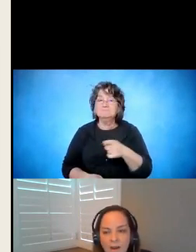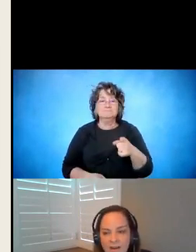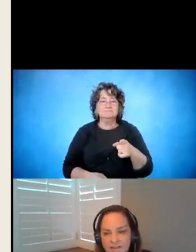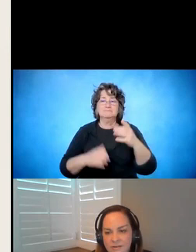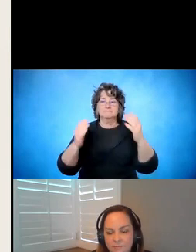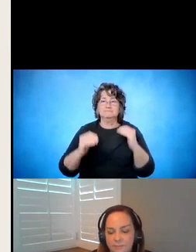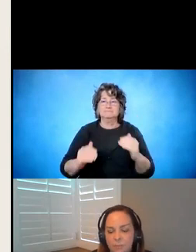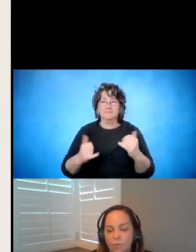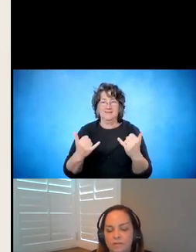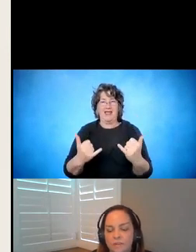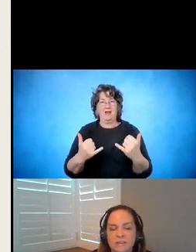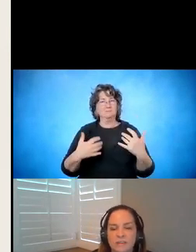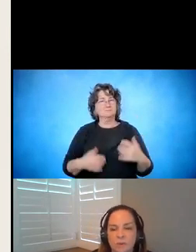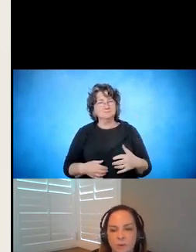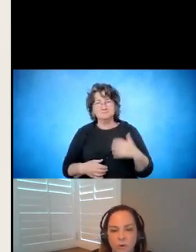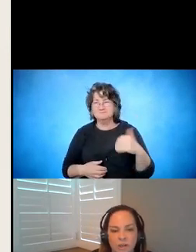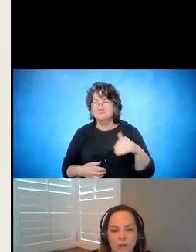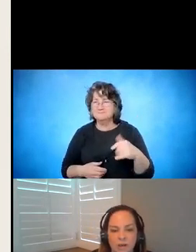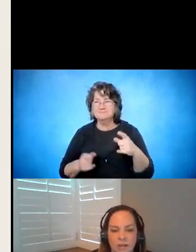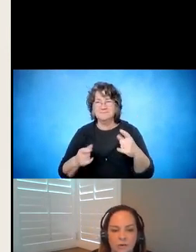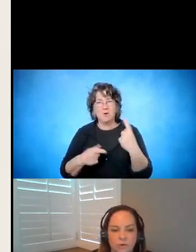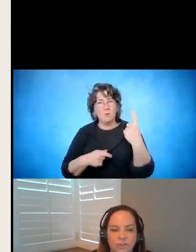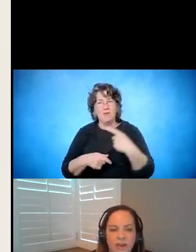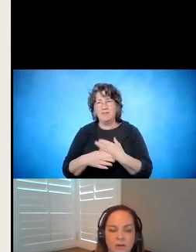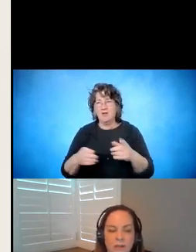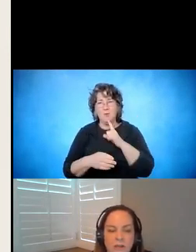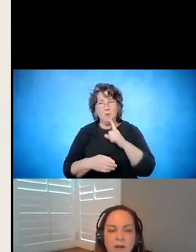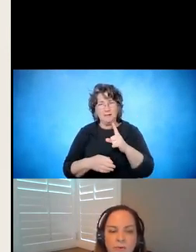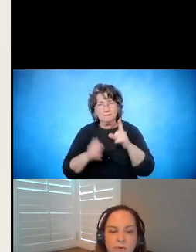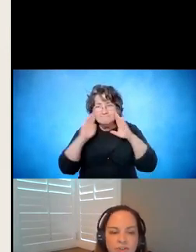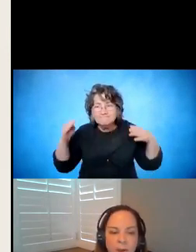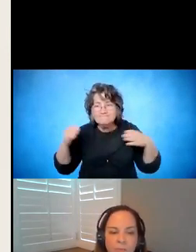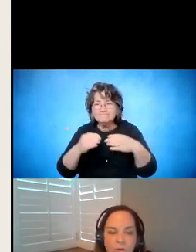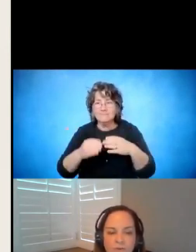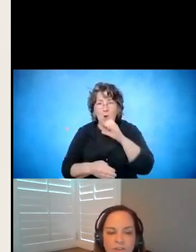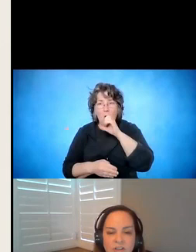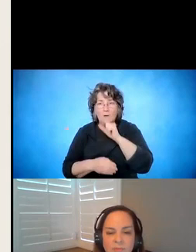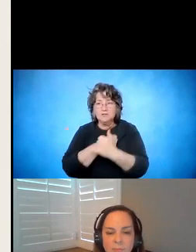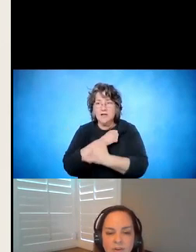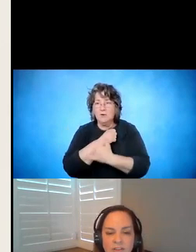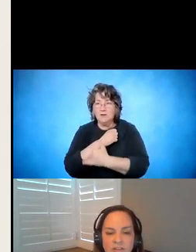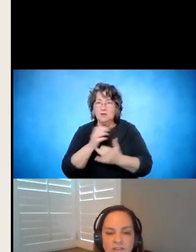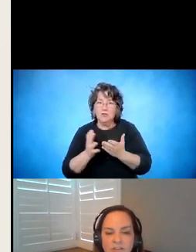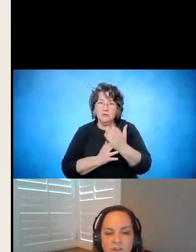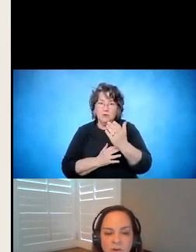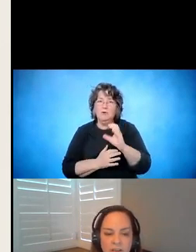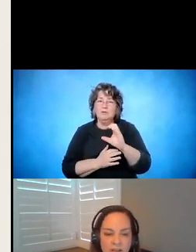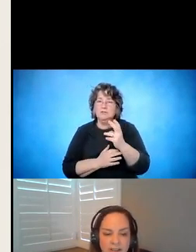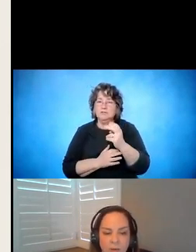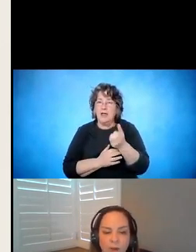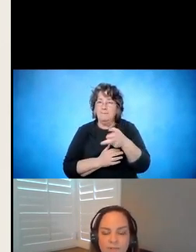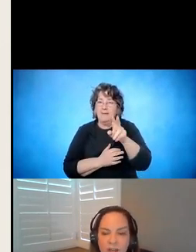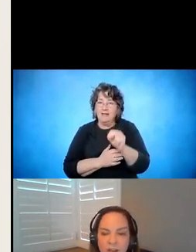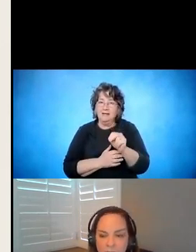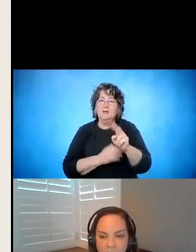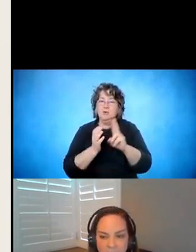All right. One of the things that we've been working on in Orange County through the Chapman University Thompson Policy Institute is